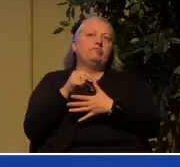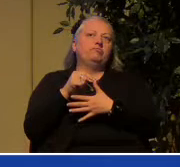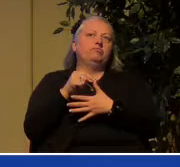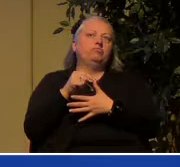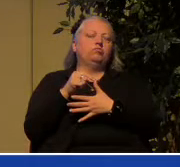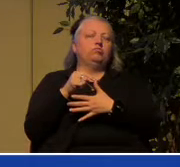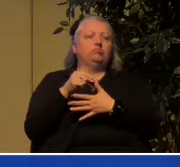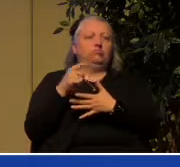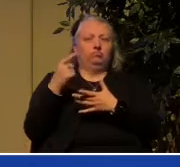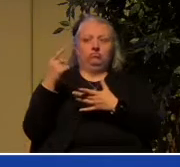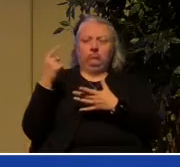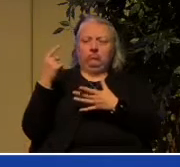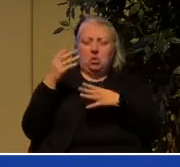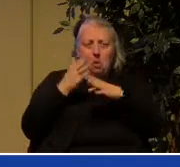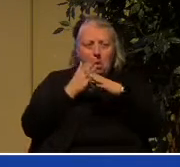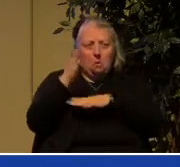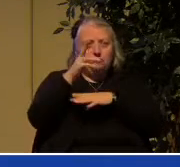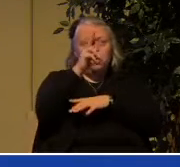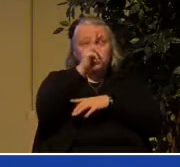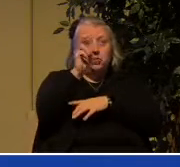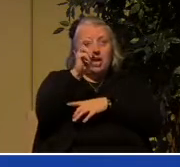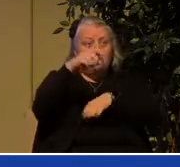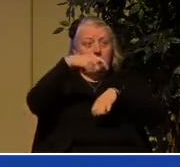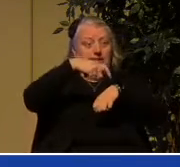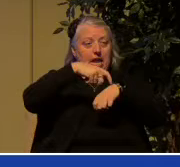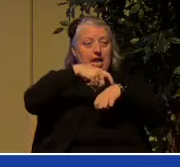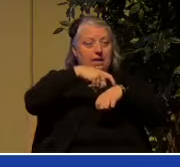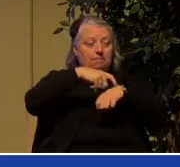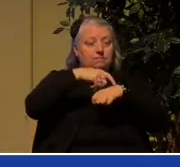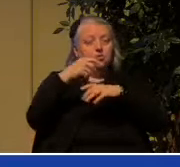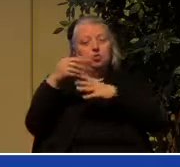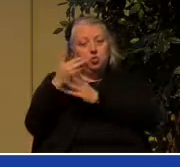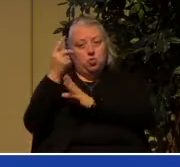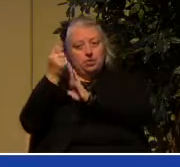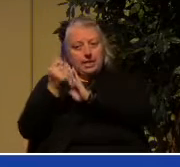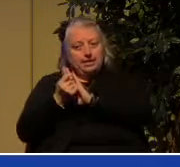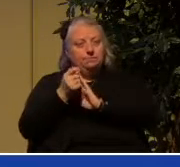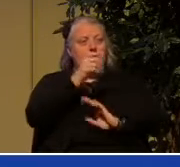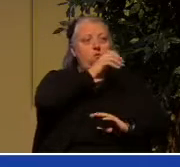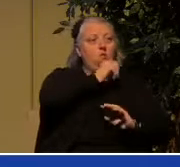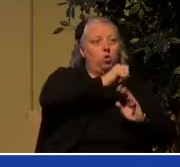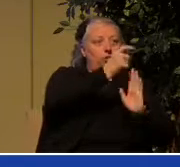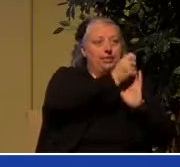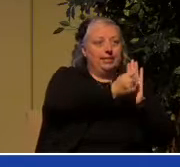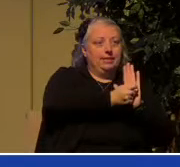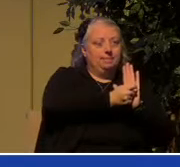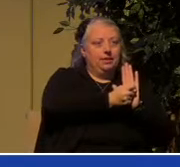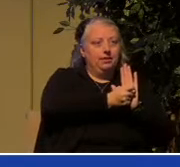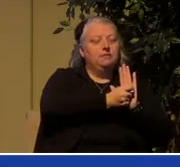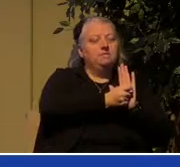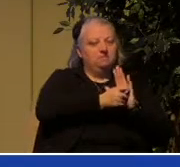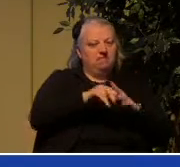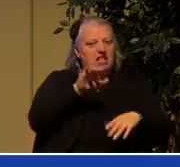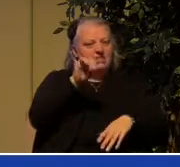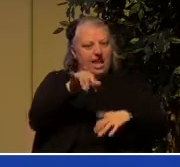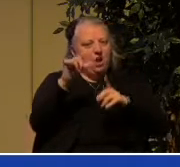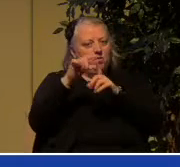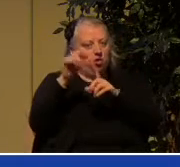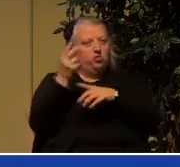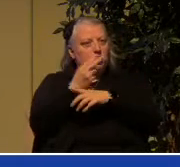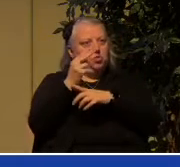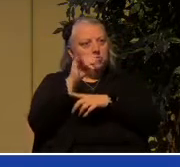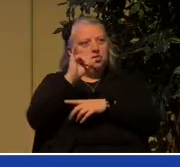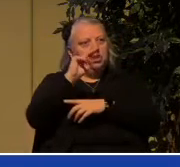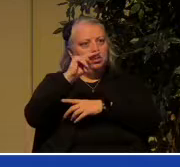Over 200 times in the New Testament and in the Old Testament, you find the word inheritance.